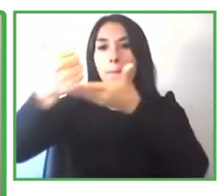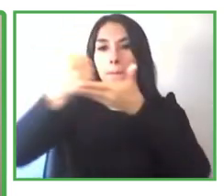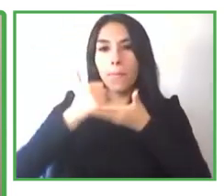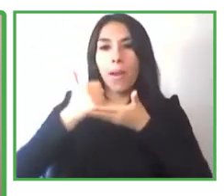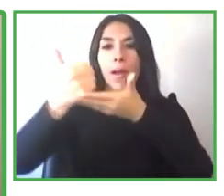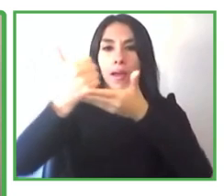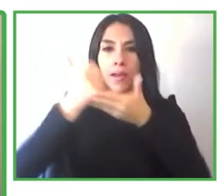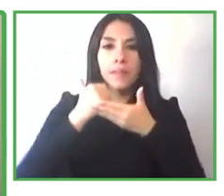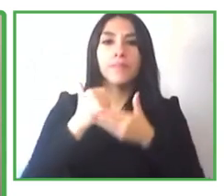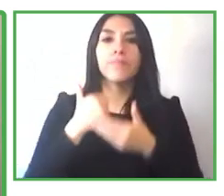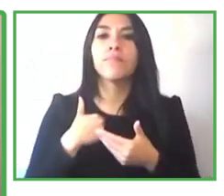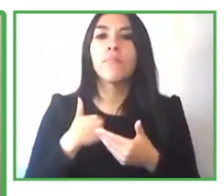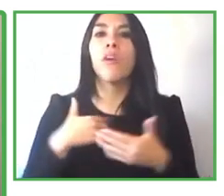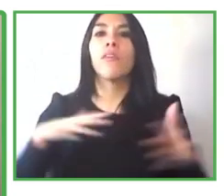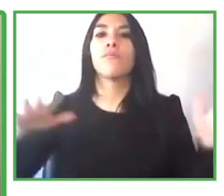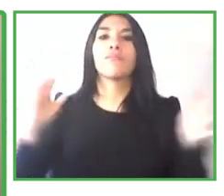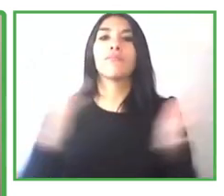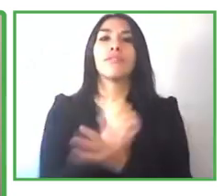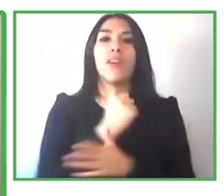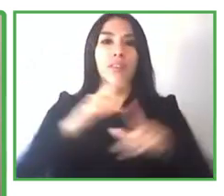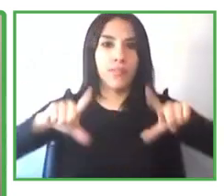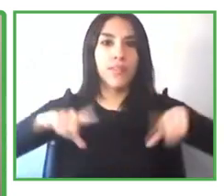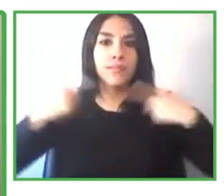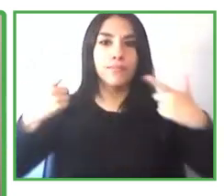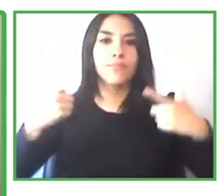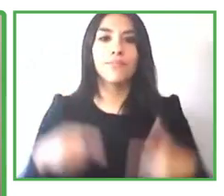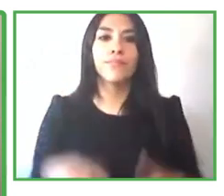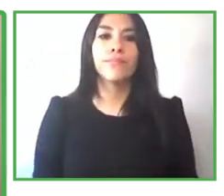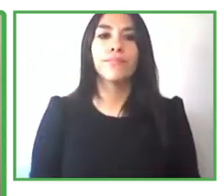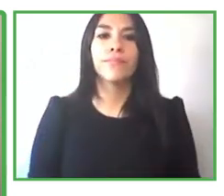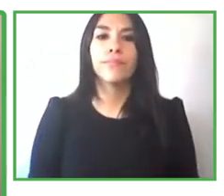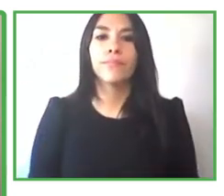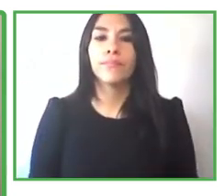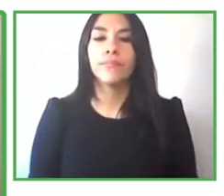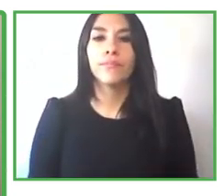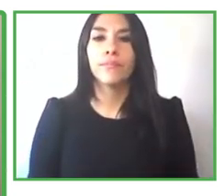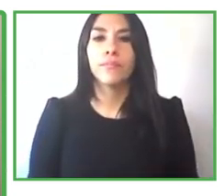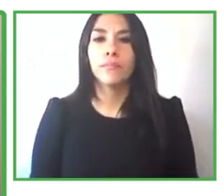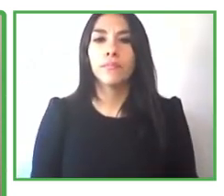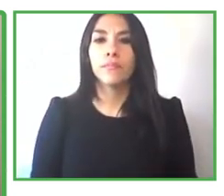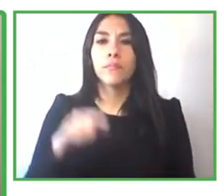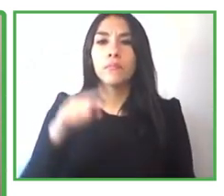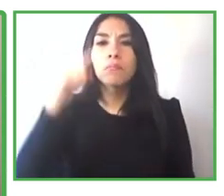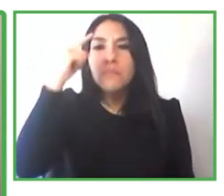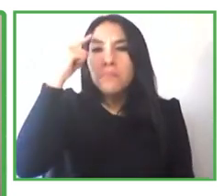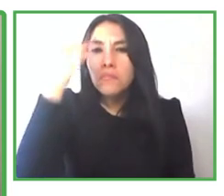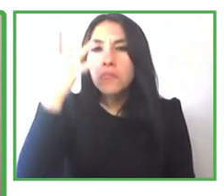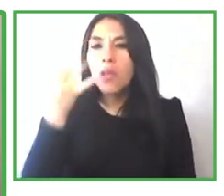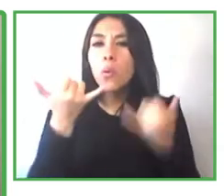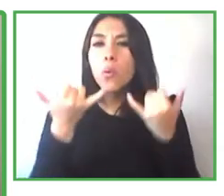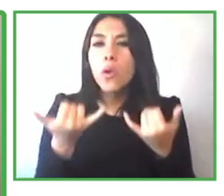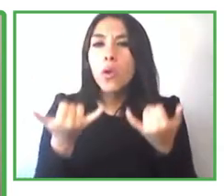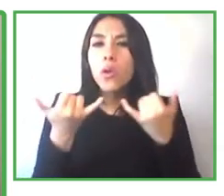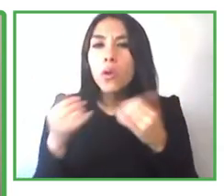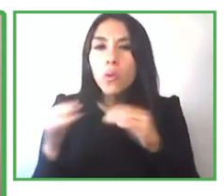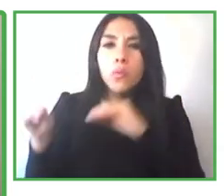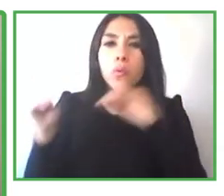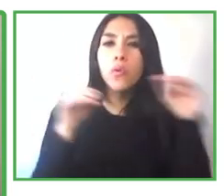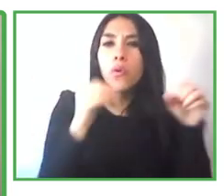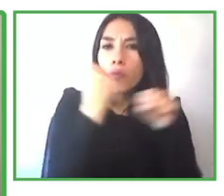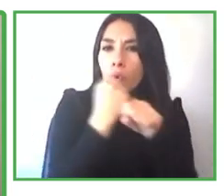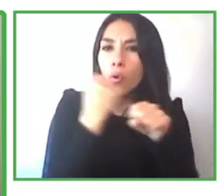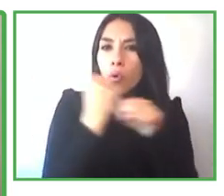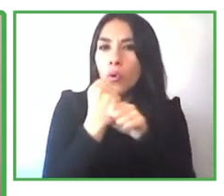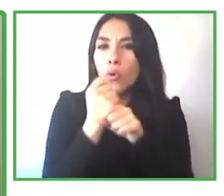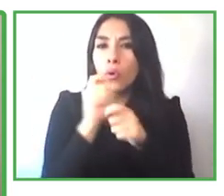then your graduate internship in ey if you could maybe talk a little bit about about how all that came about yeah like